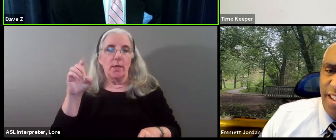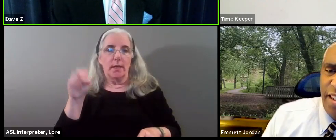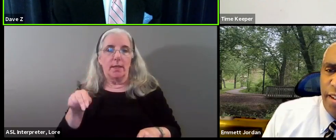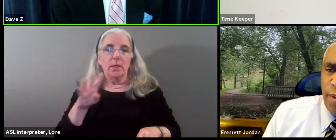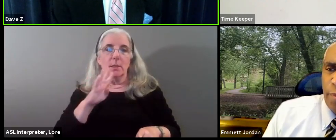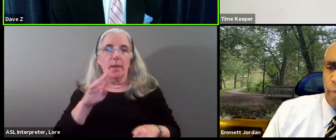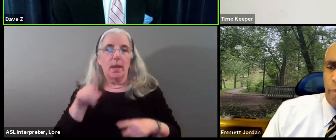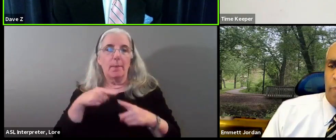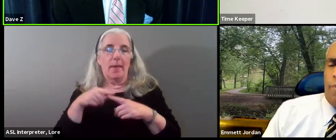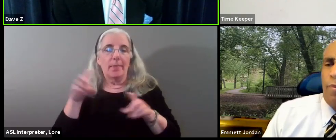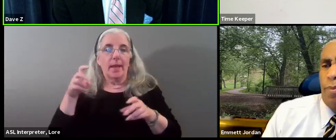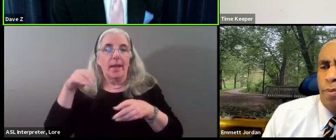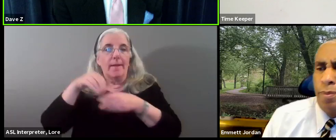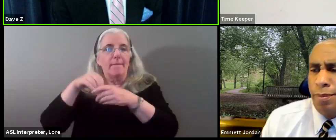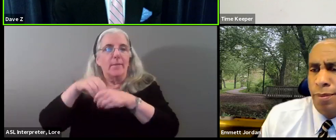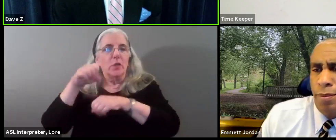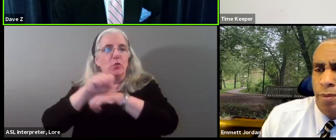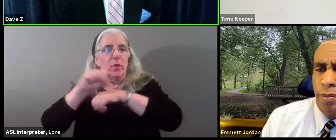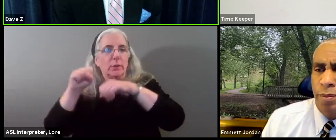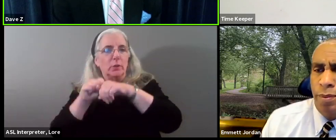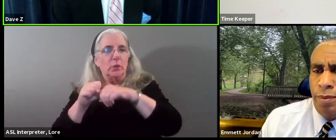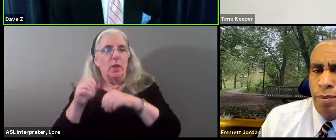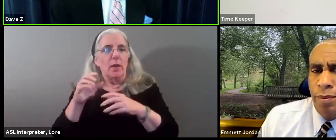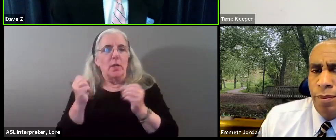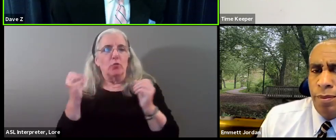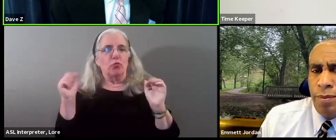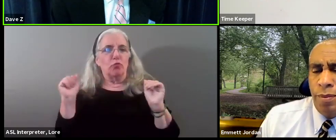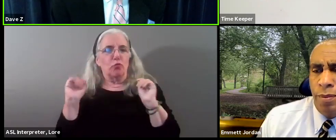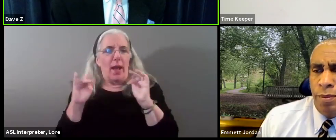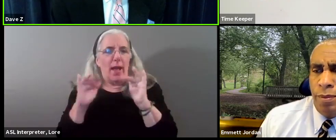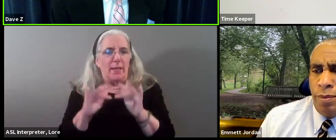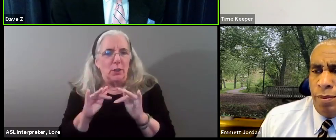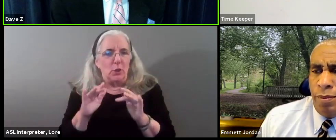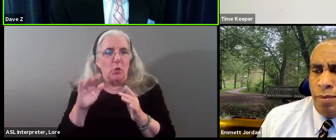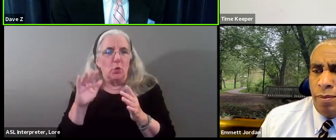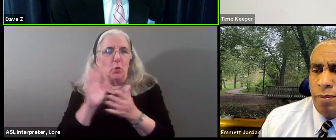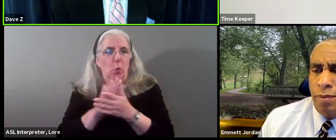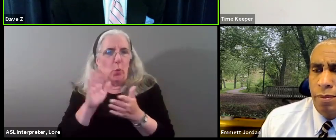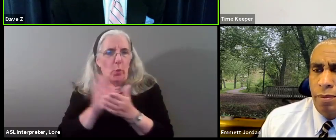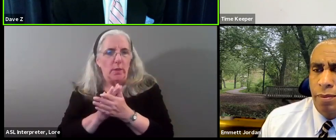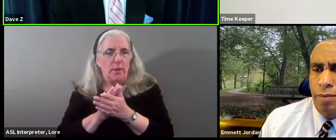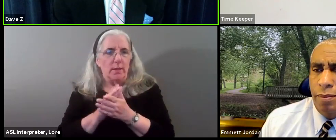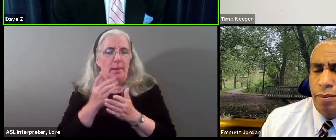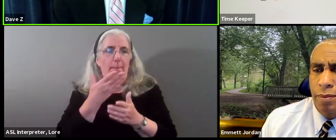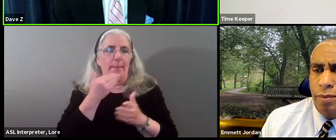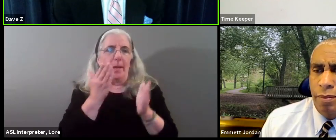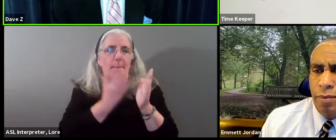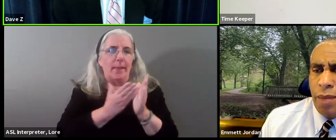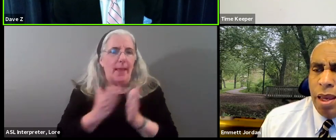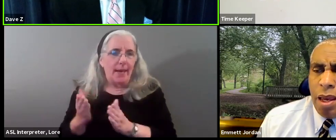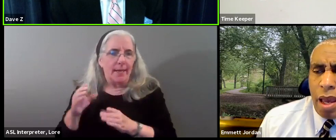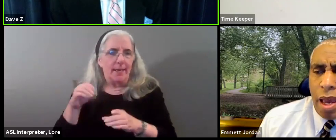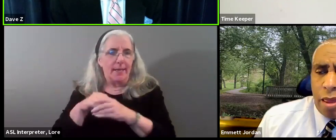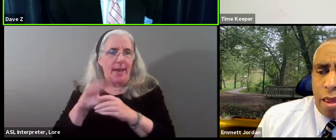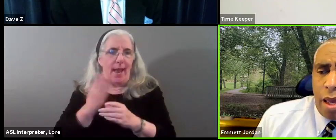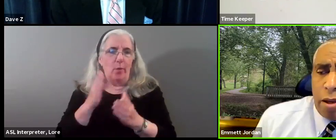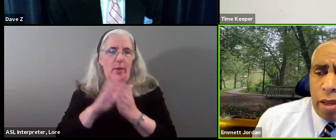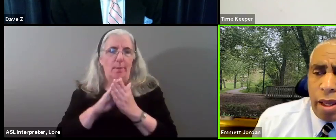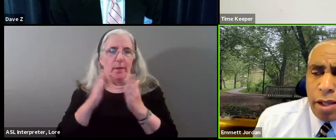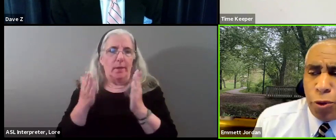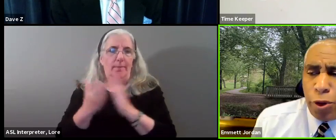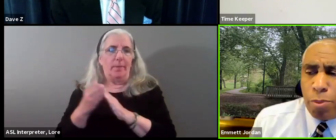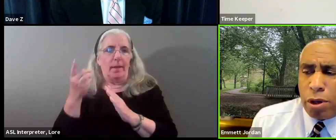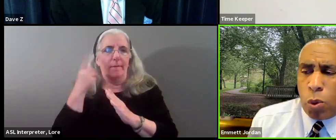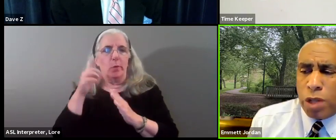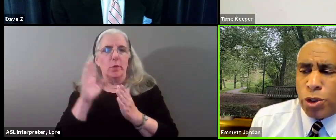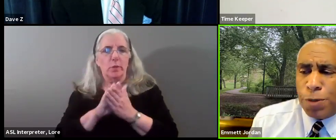infrastructure and overcrowded schools and planning here in the community. Thank you.